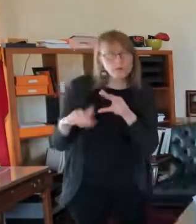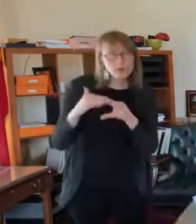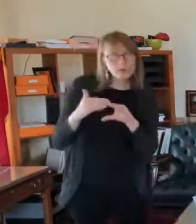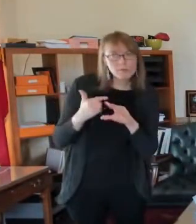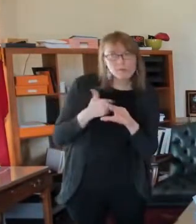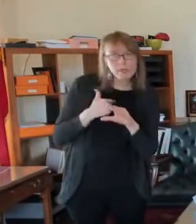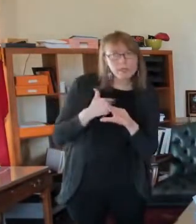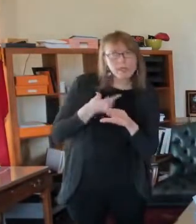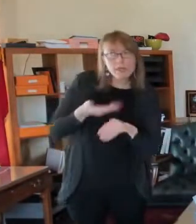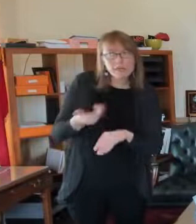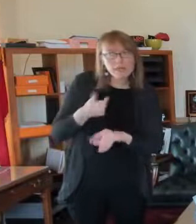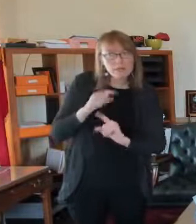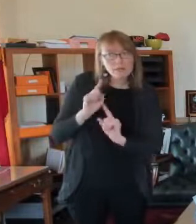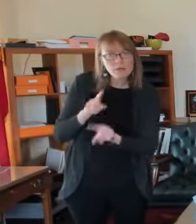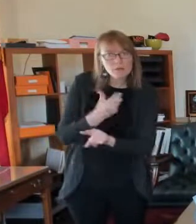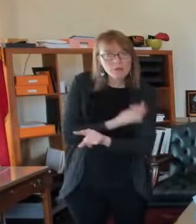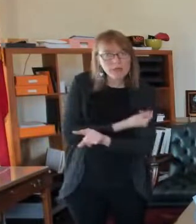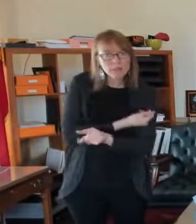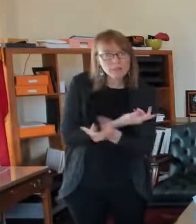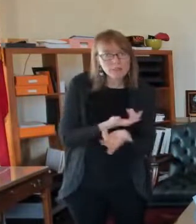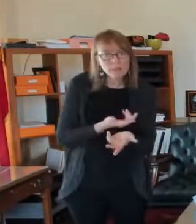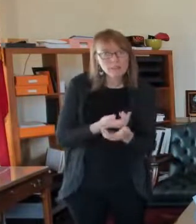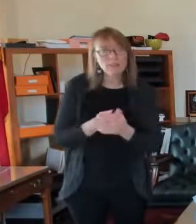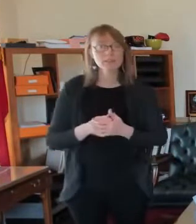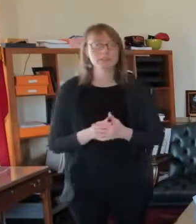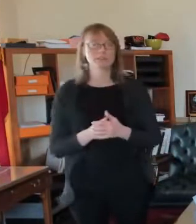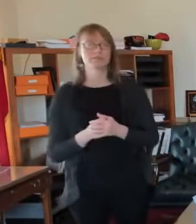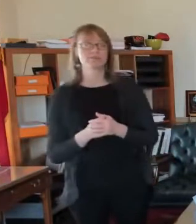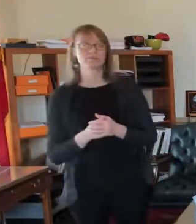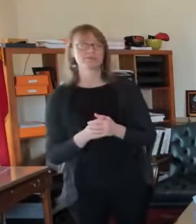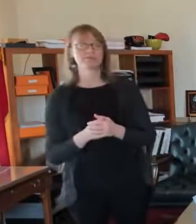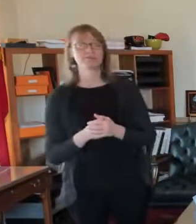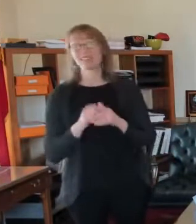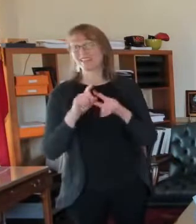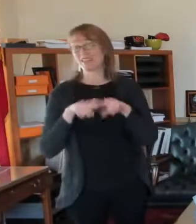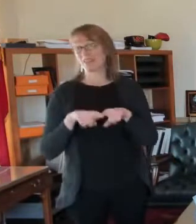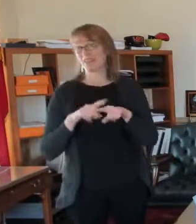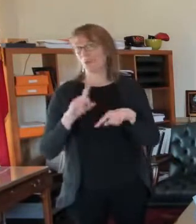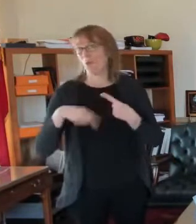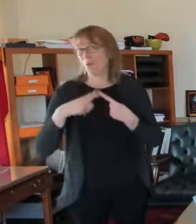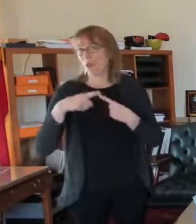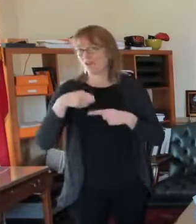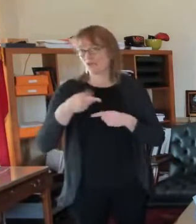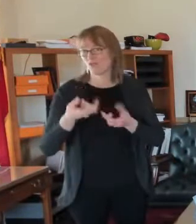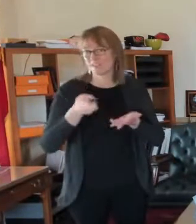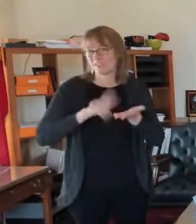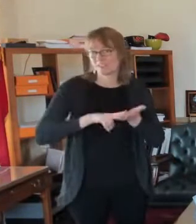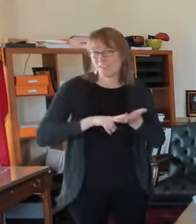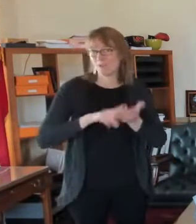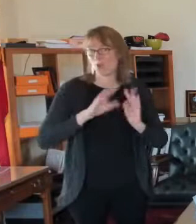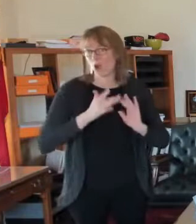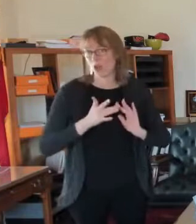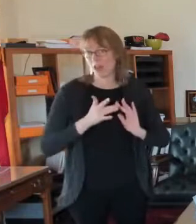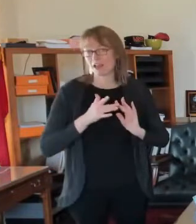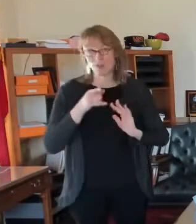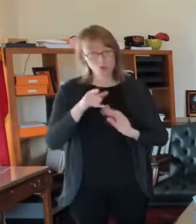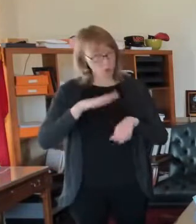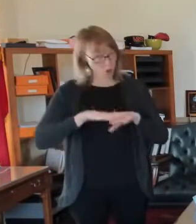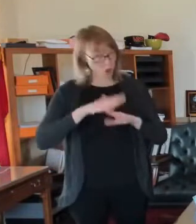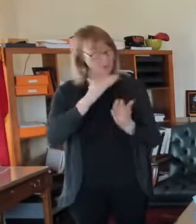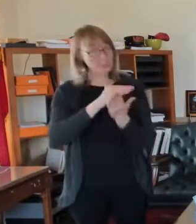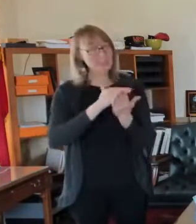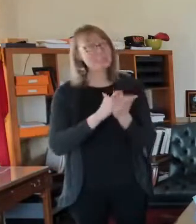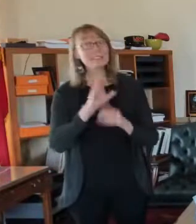about vaccination opportunities. So it really depends on where you, how quickly you signed up on the list. If you're on the city's list, we are taking it,